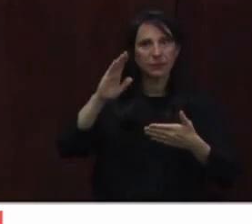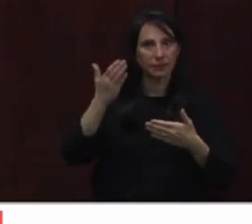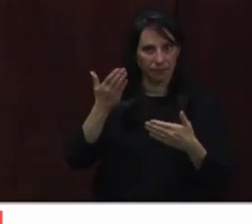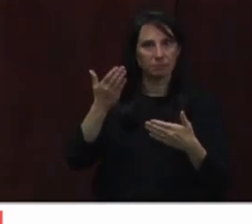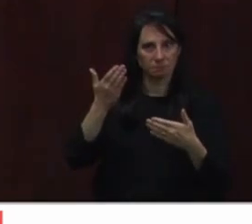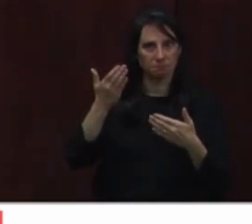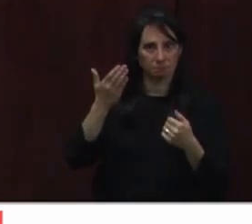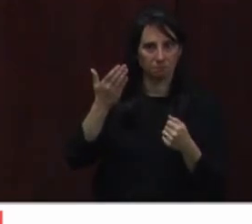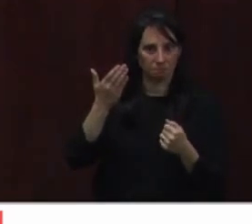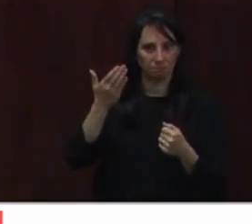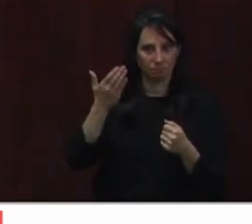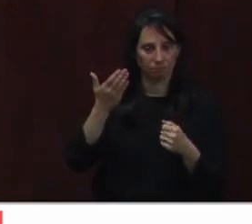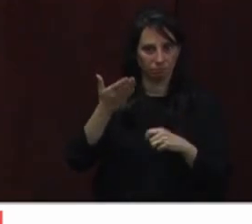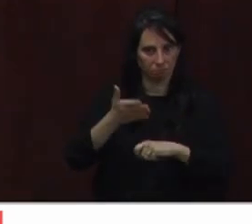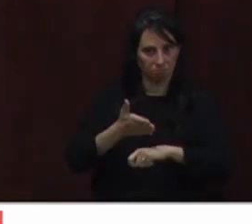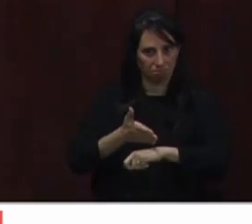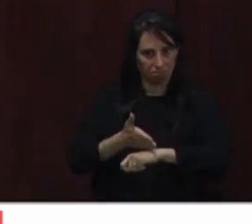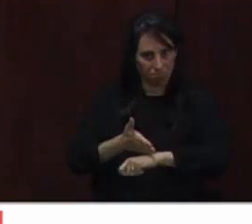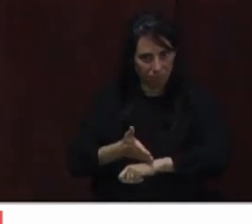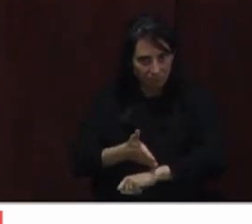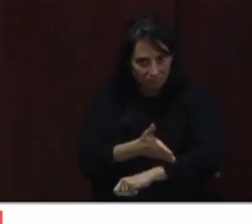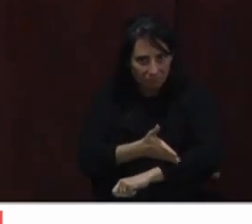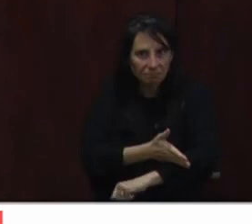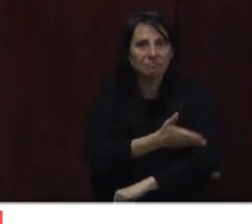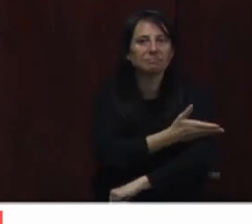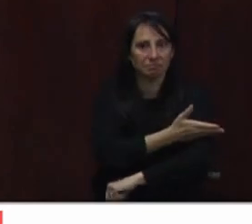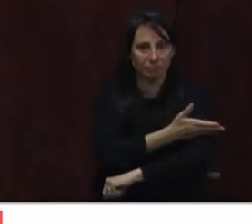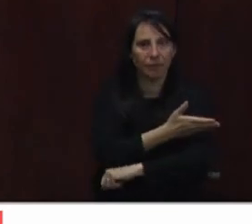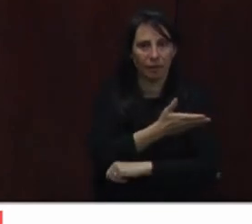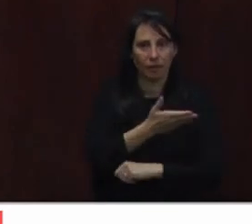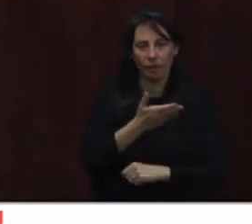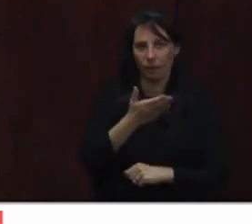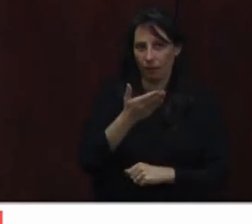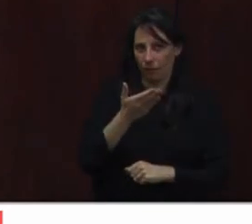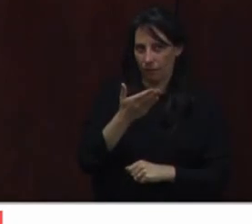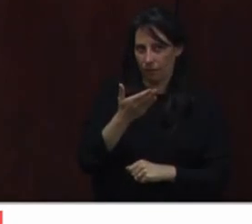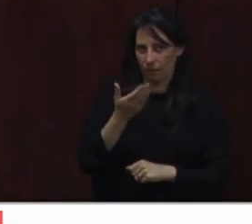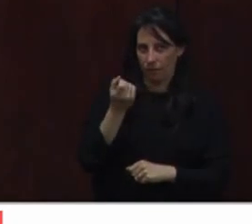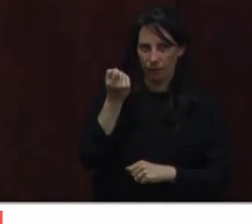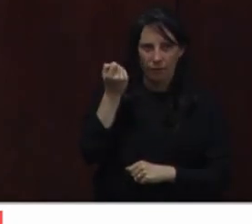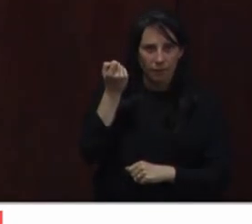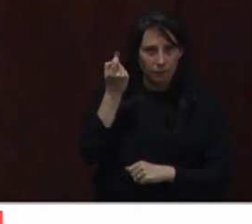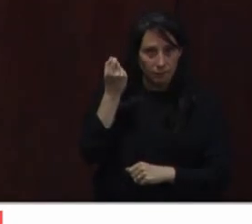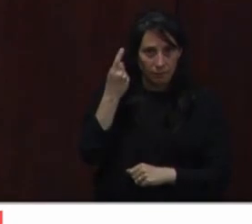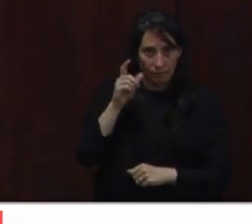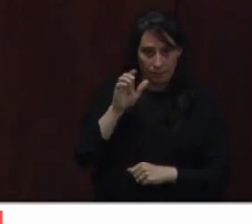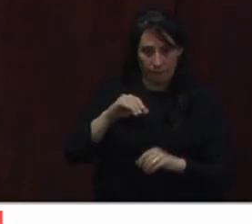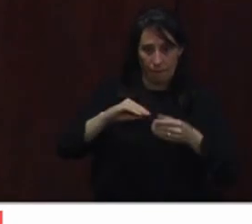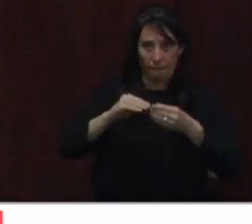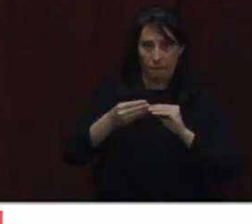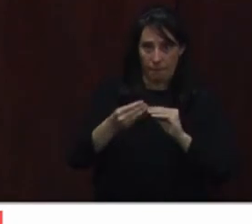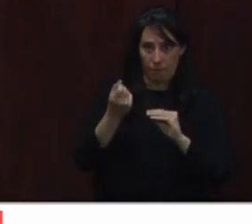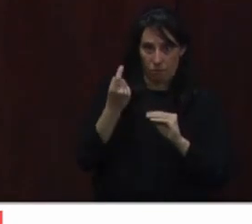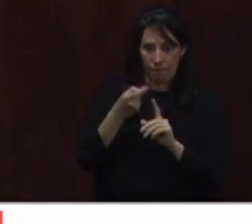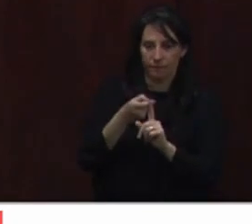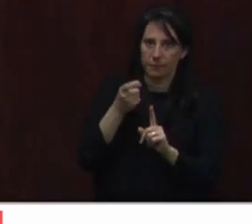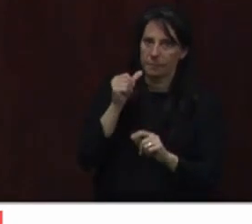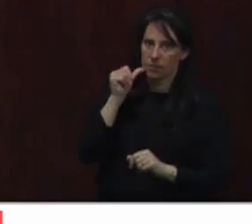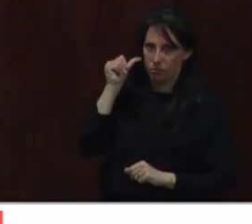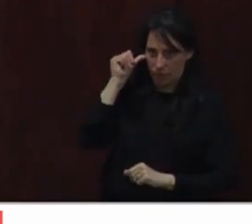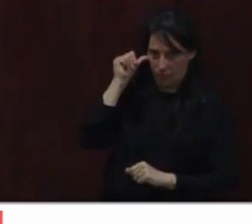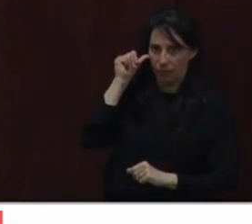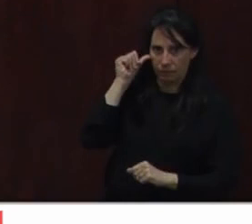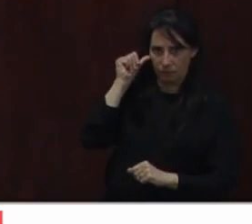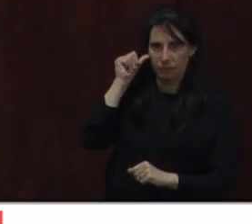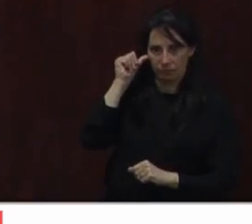toward the more favorable areas. So please note that all the data that you're seeing here is actually from yesterday because we decided to do